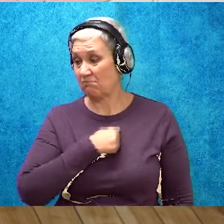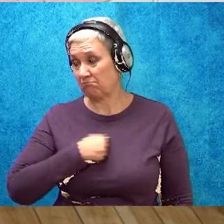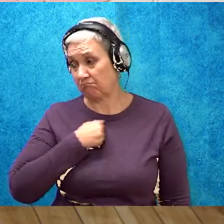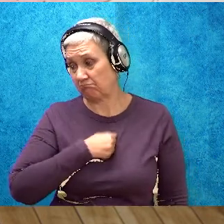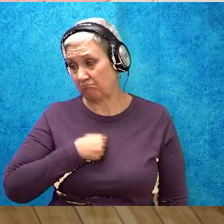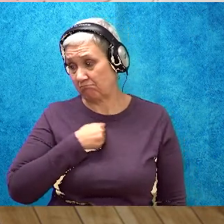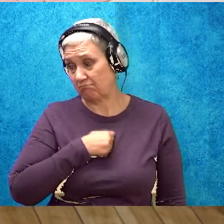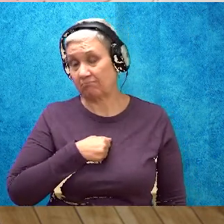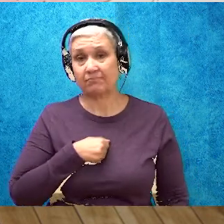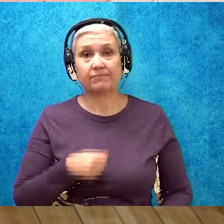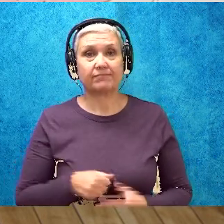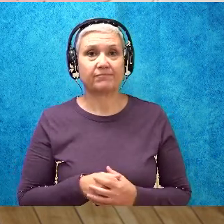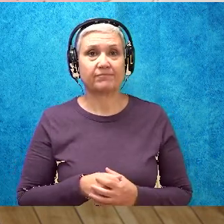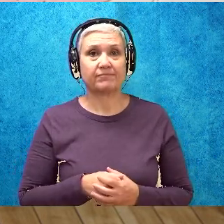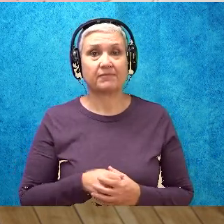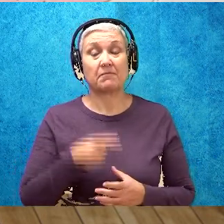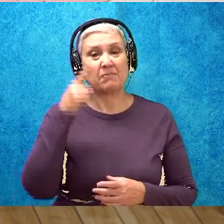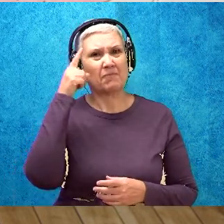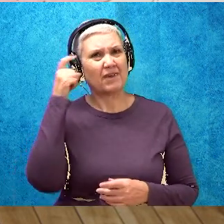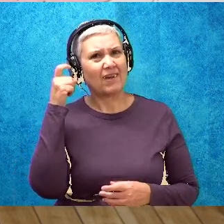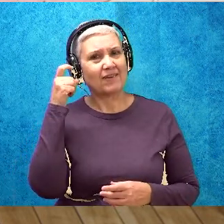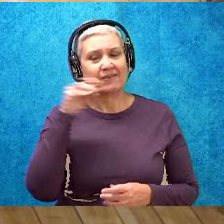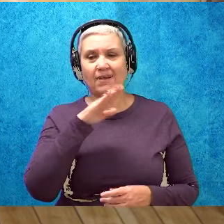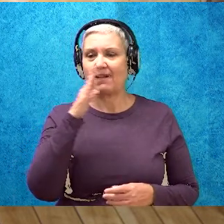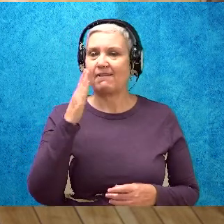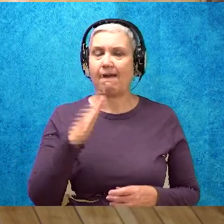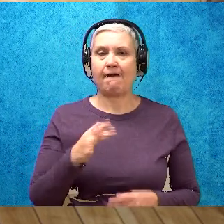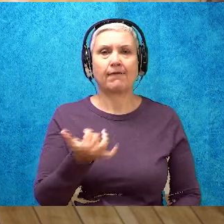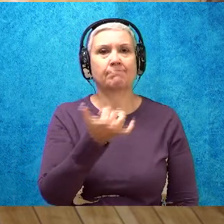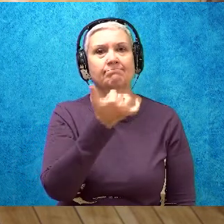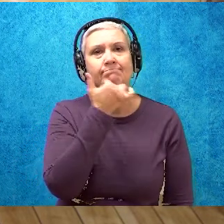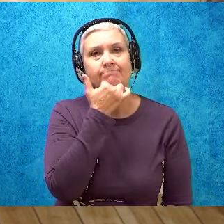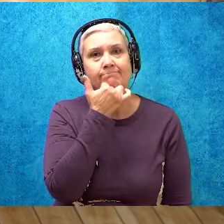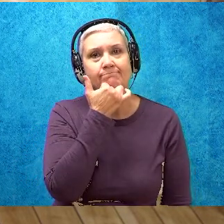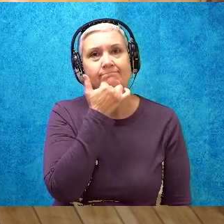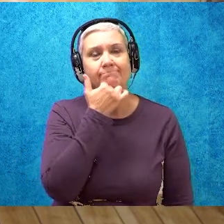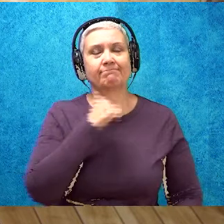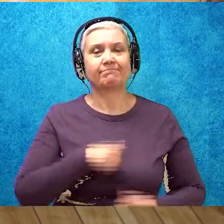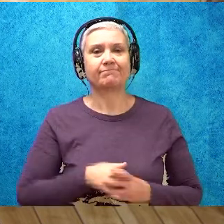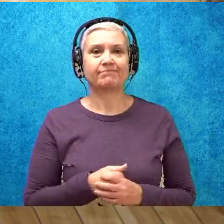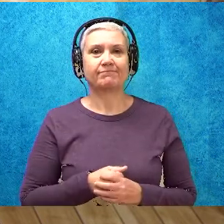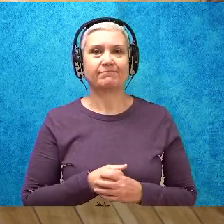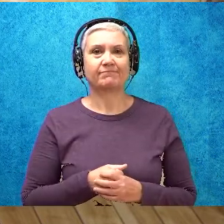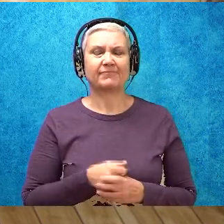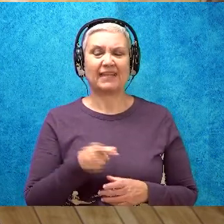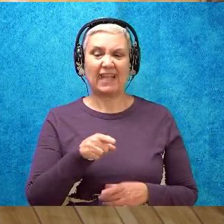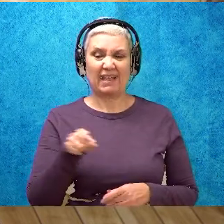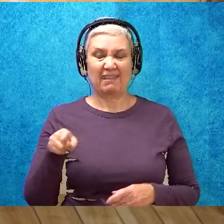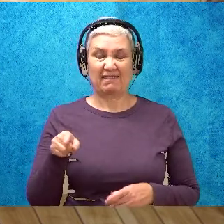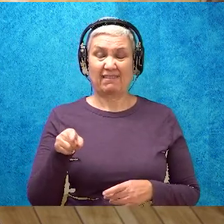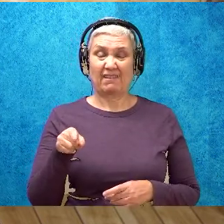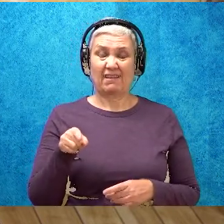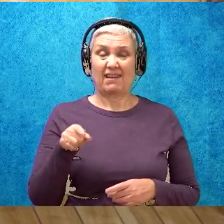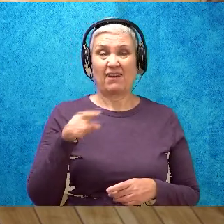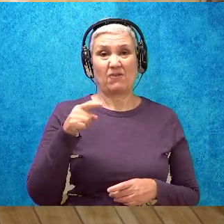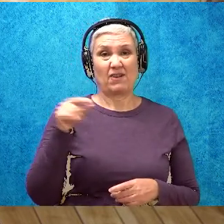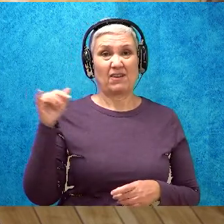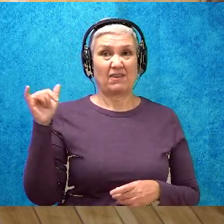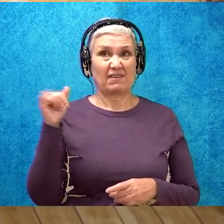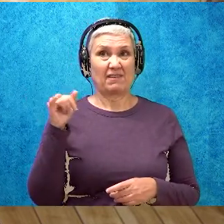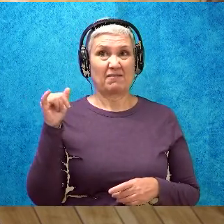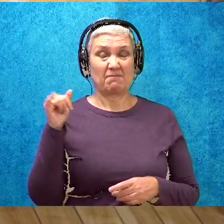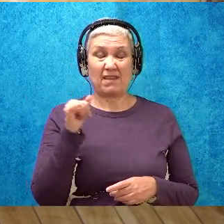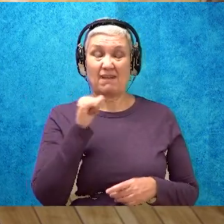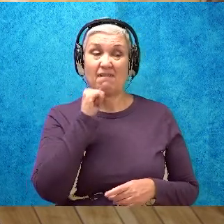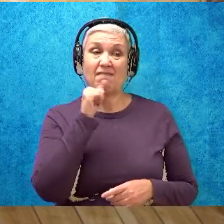Because they're never ever wrong. They also think baths are not cool.